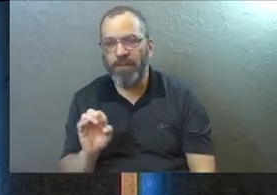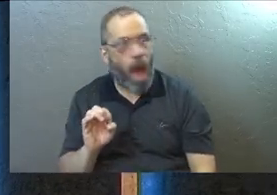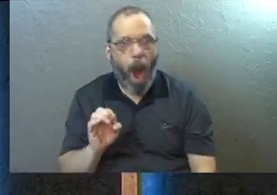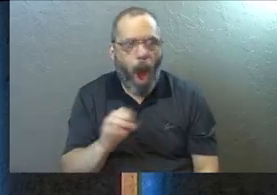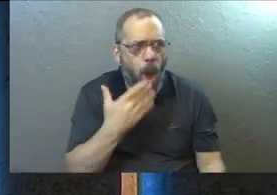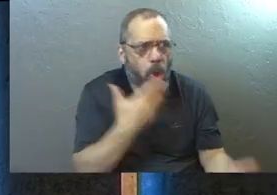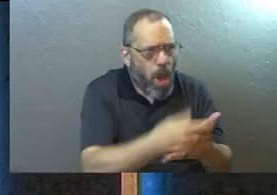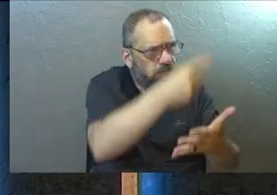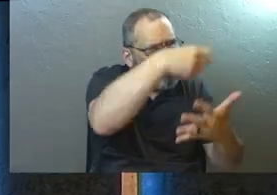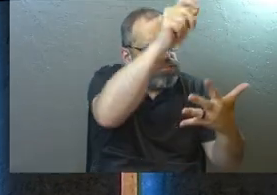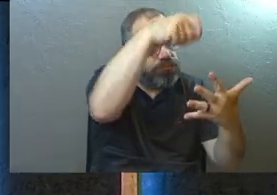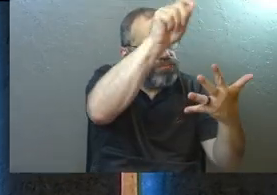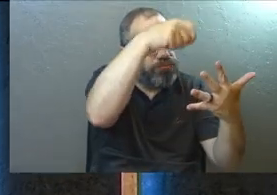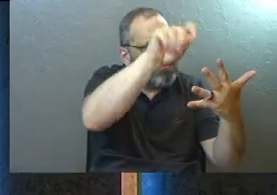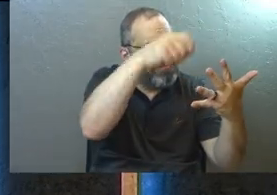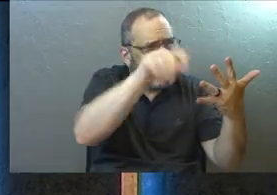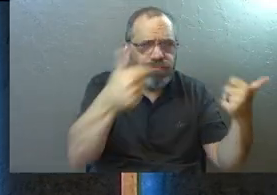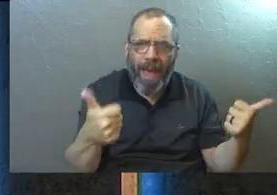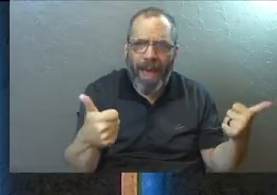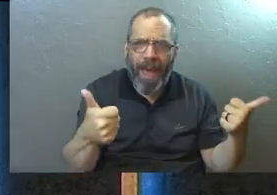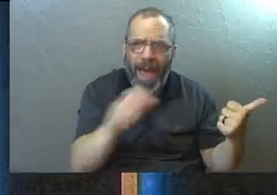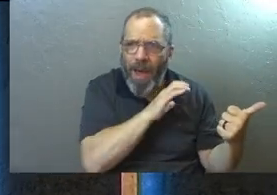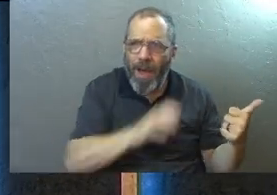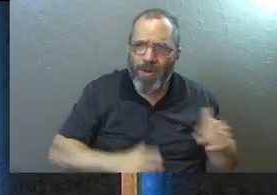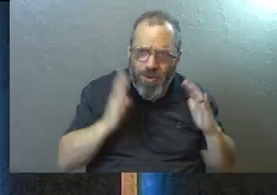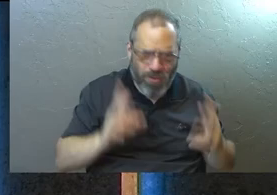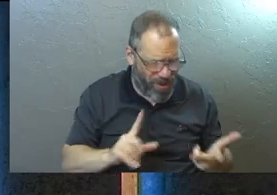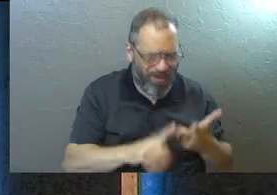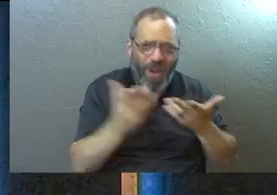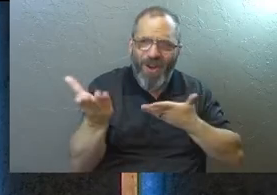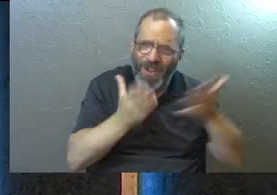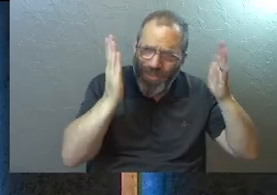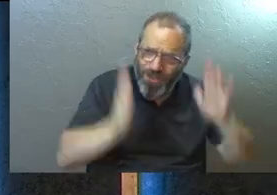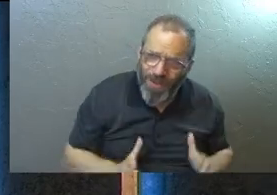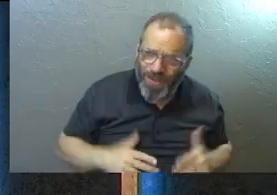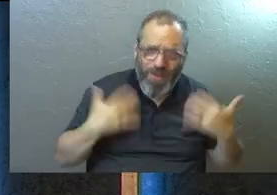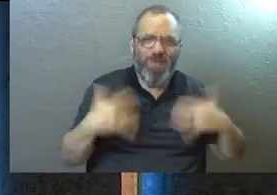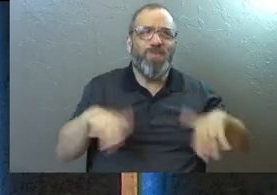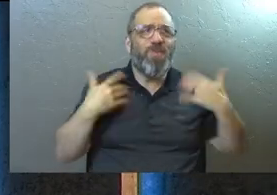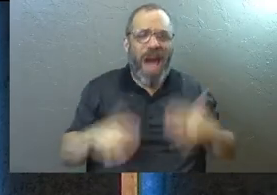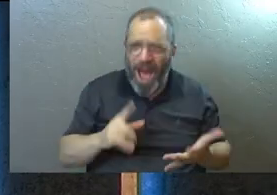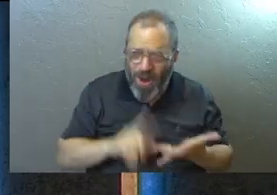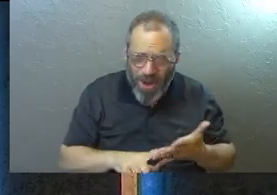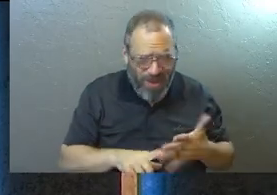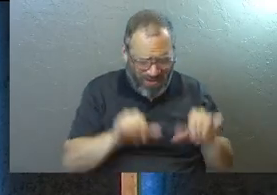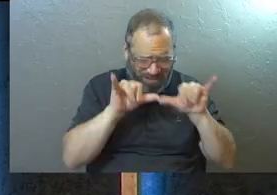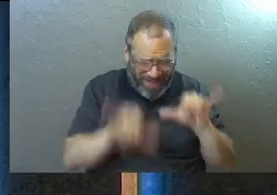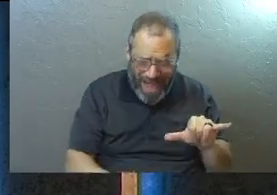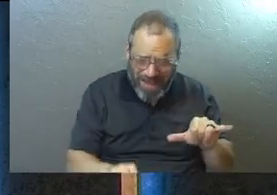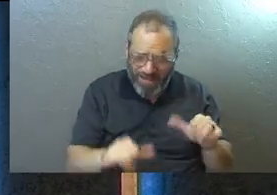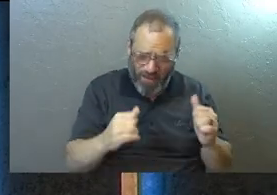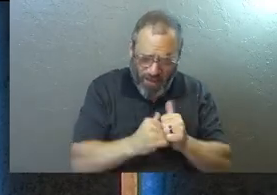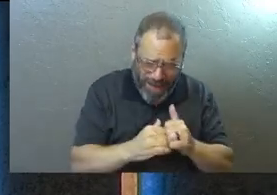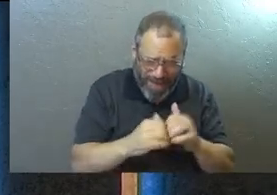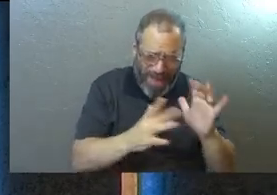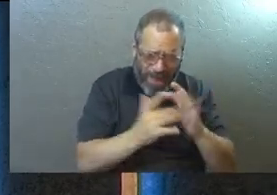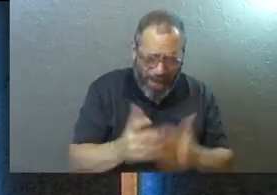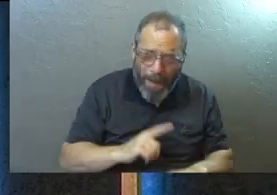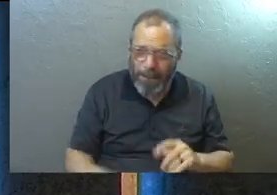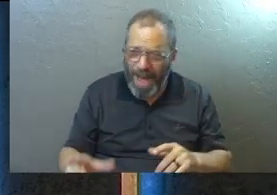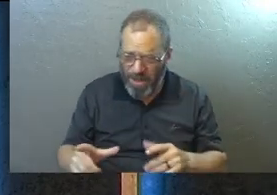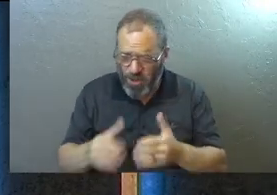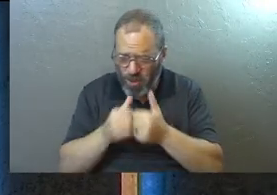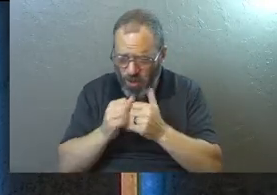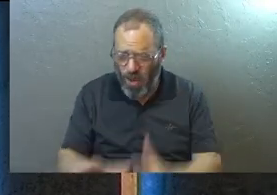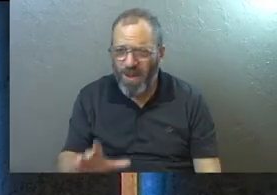you've been great Christians. You've been great servants of God. You've stuck to the word of God, but you